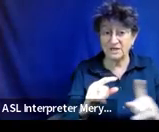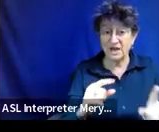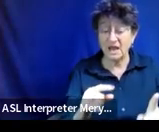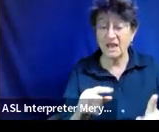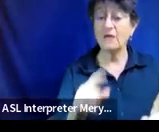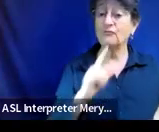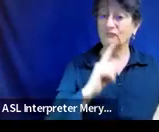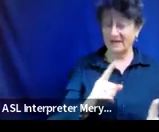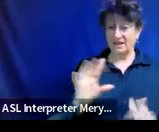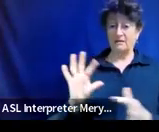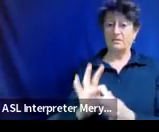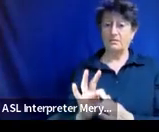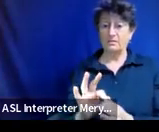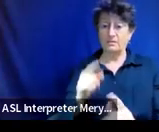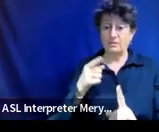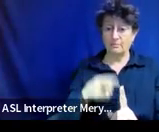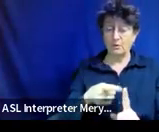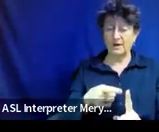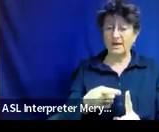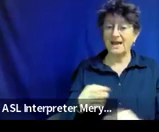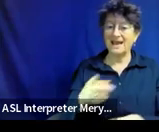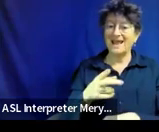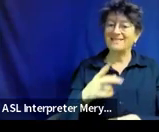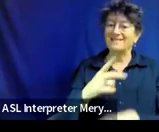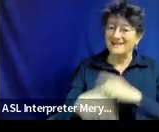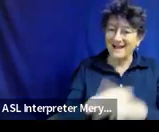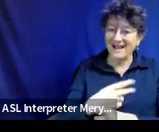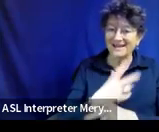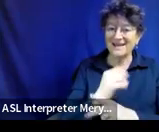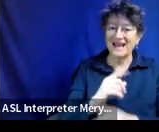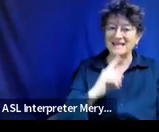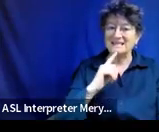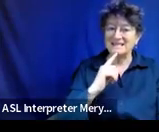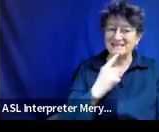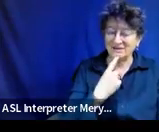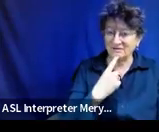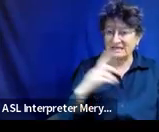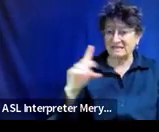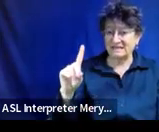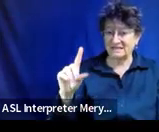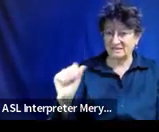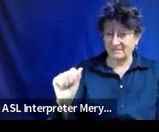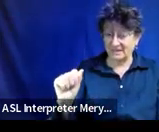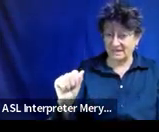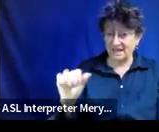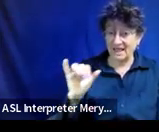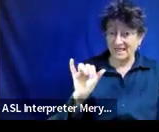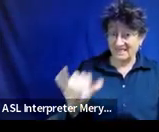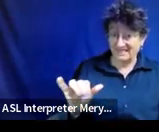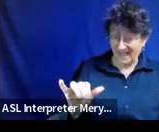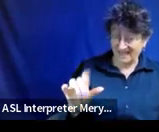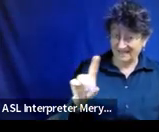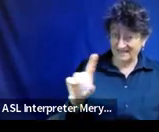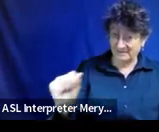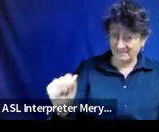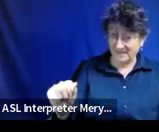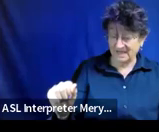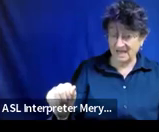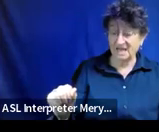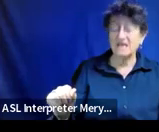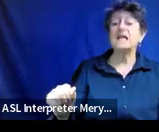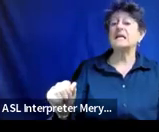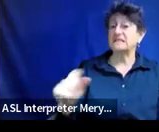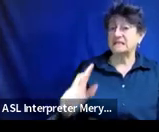of the disability. And that child's disability being of such that they cannot be